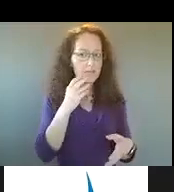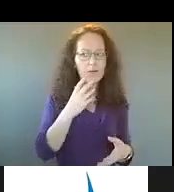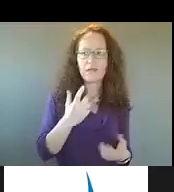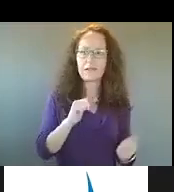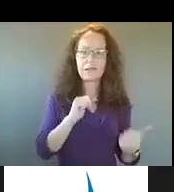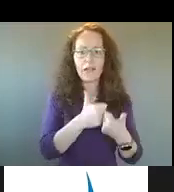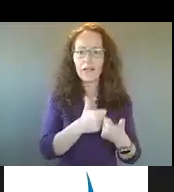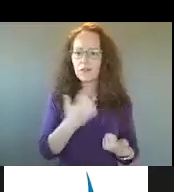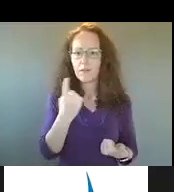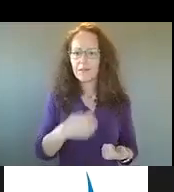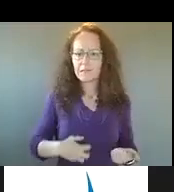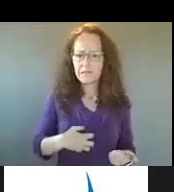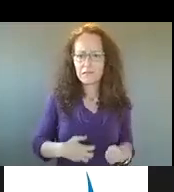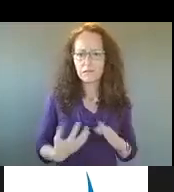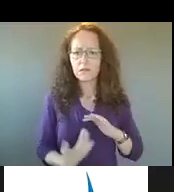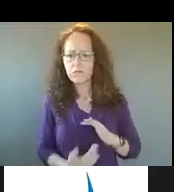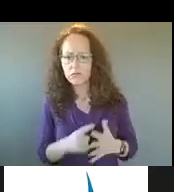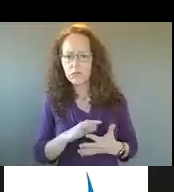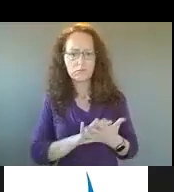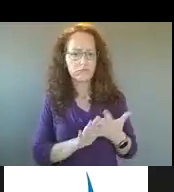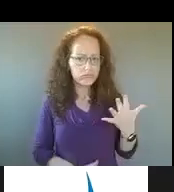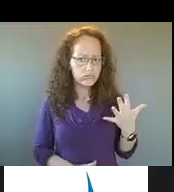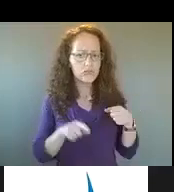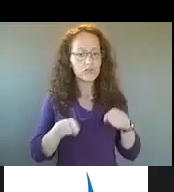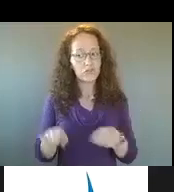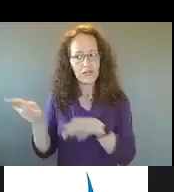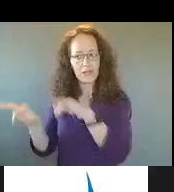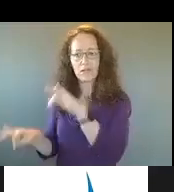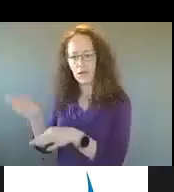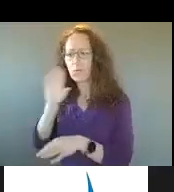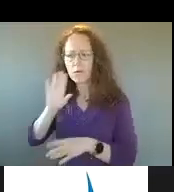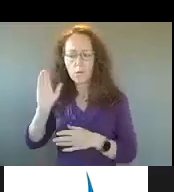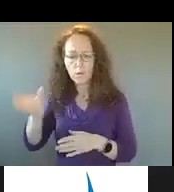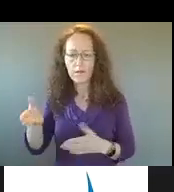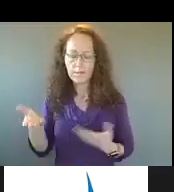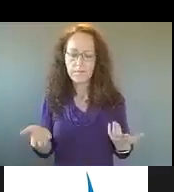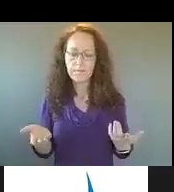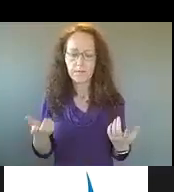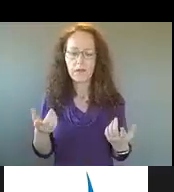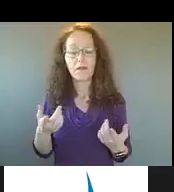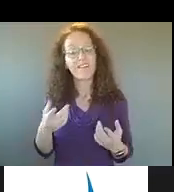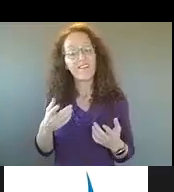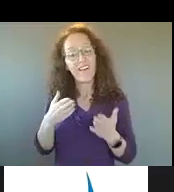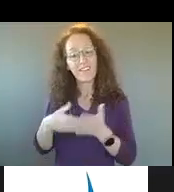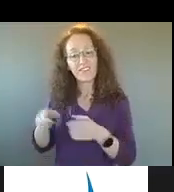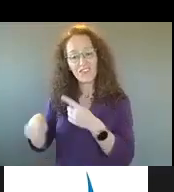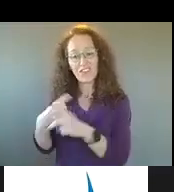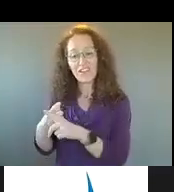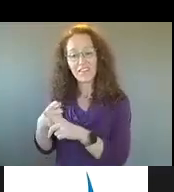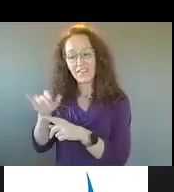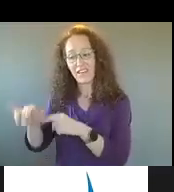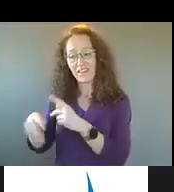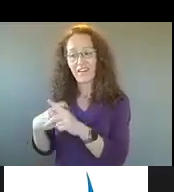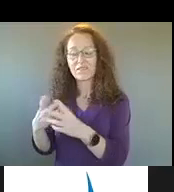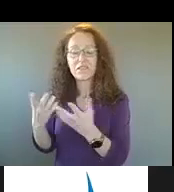as we face some of the things that are going to come into our communities during the trial. We know that, um, trauma is often triggered and that the trial may